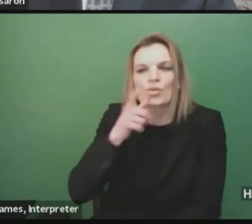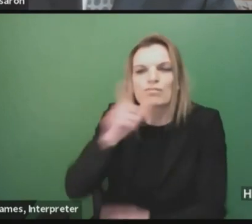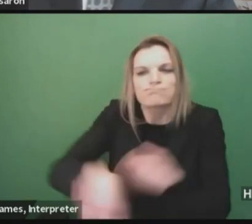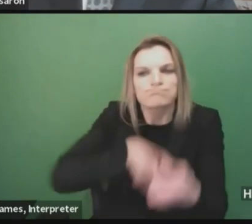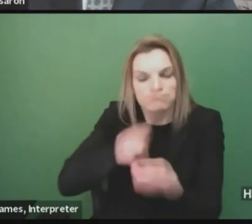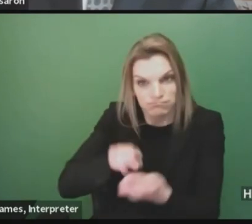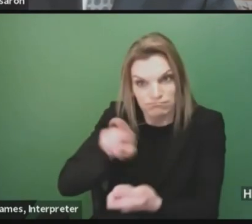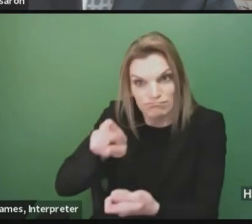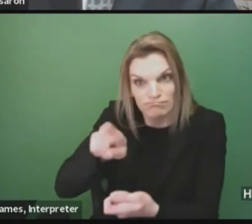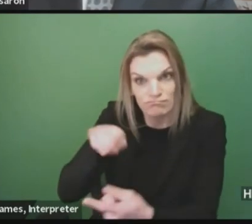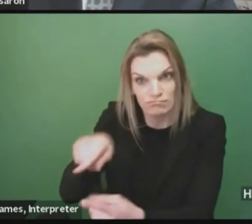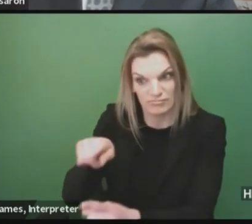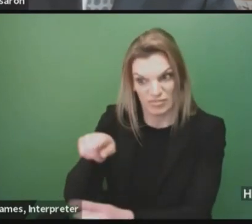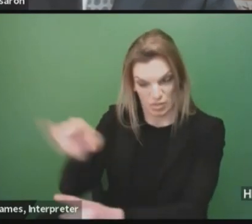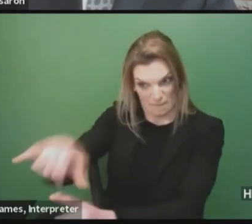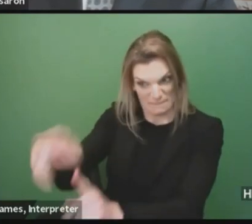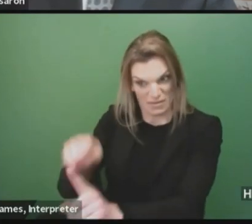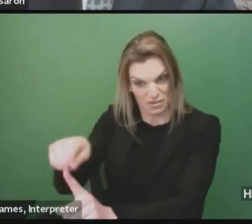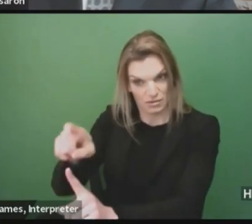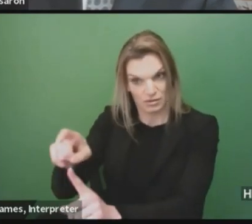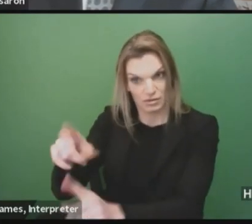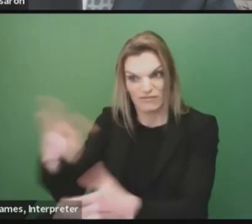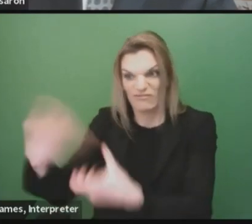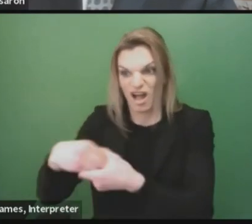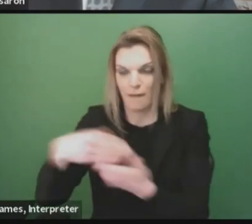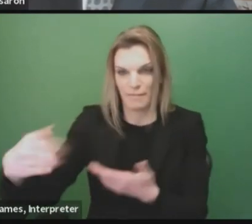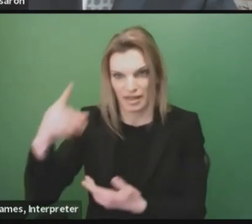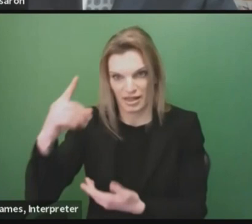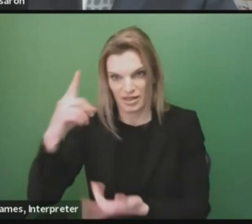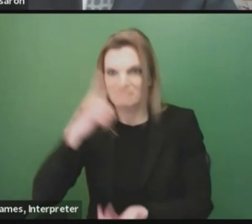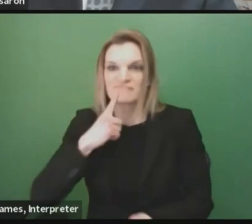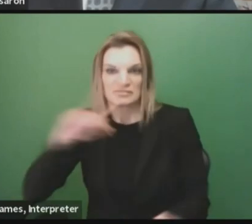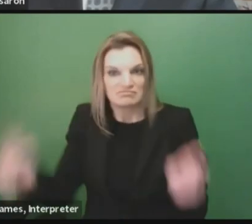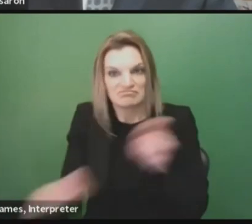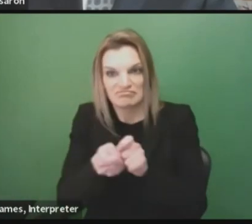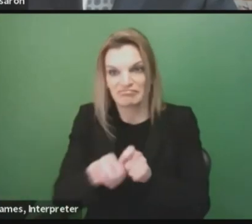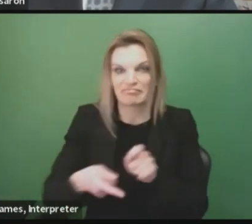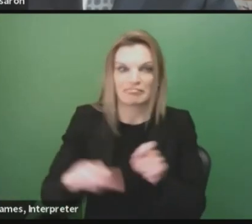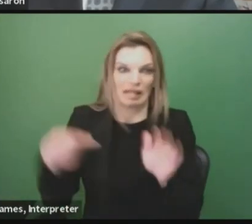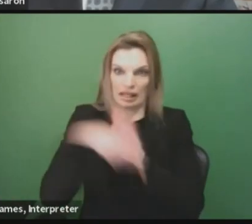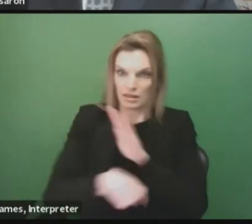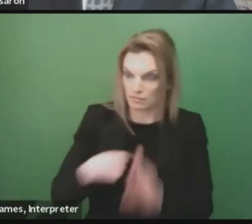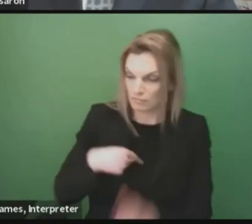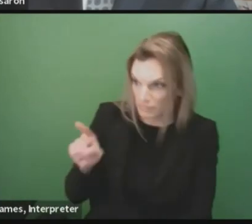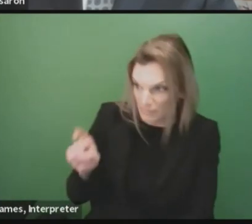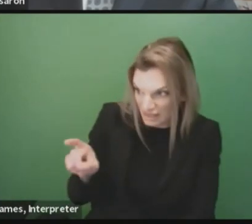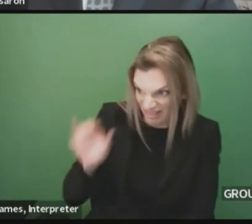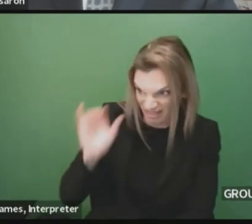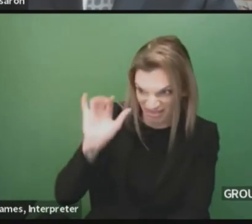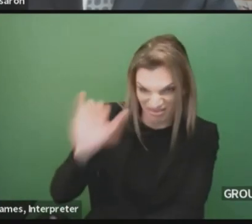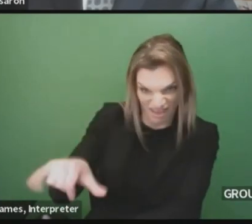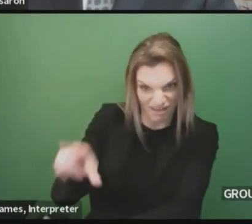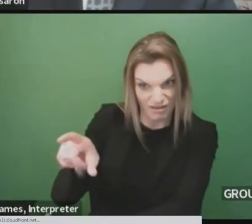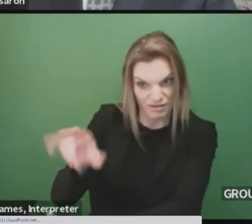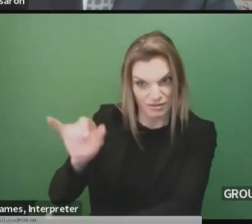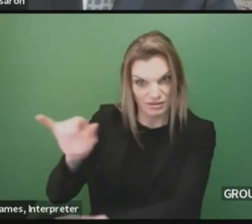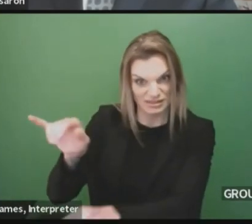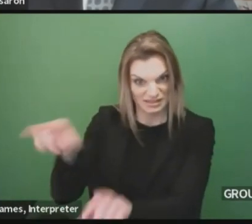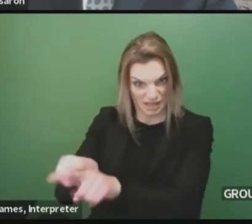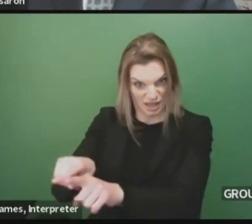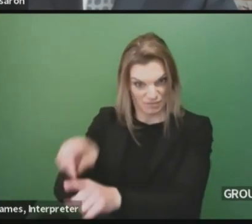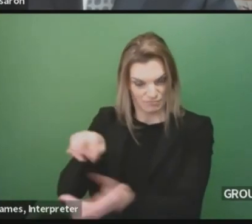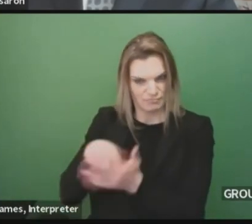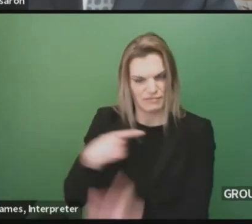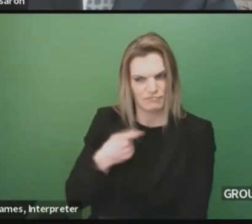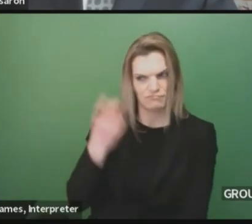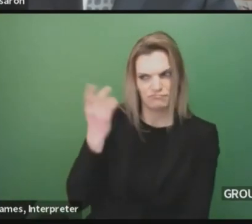kidnap and murder me? Were any involved in the insurrection in Washington? I think those are legitimate questions that I'm